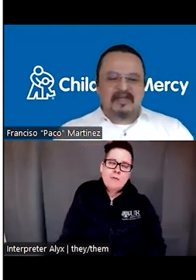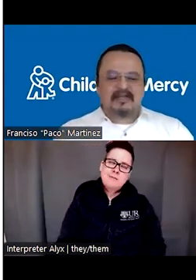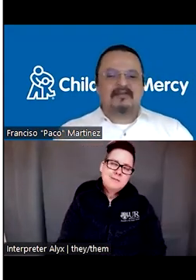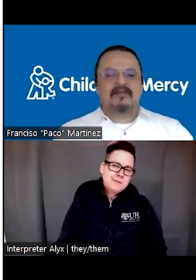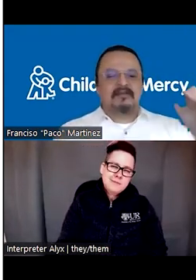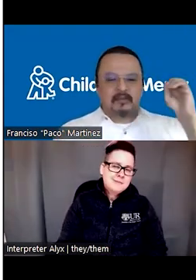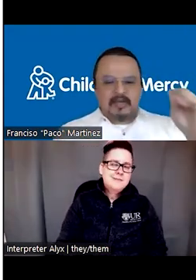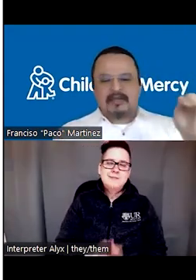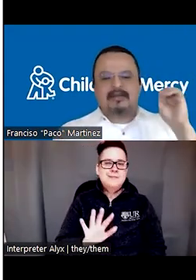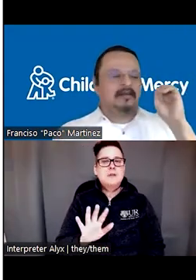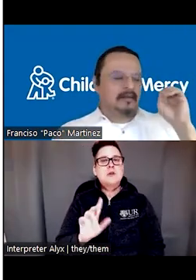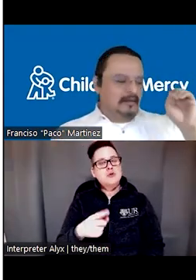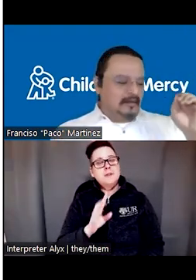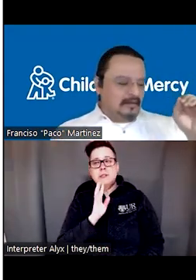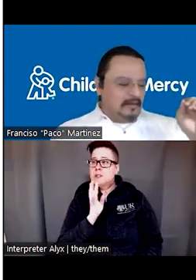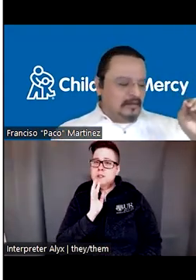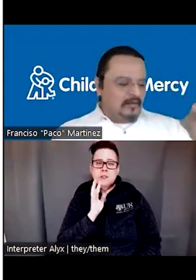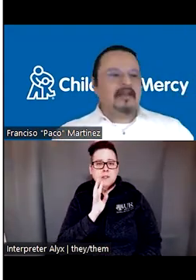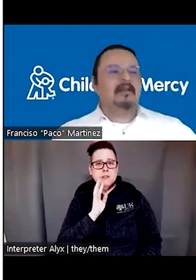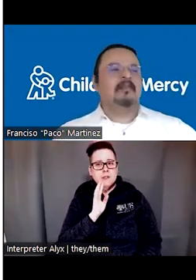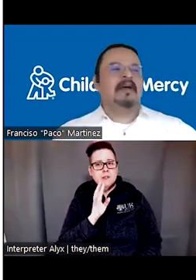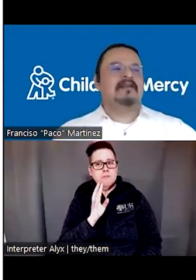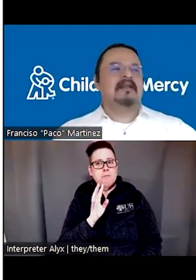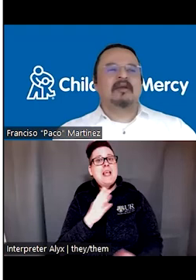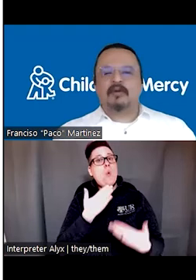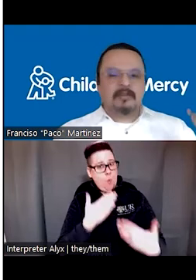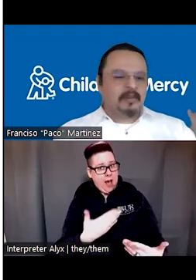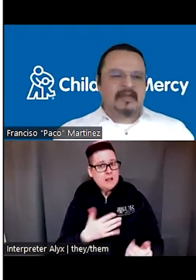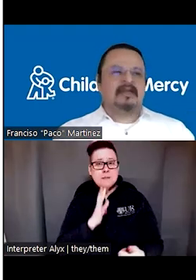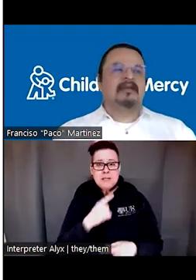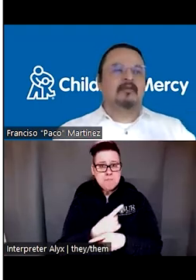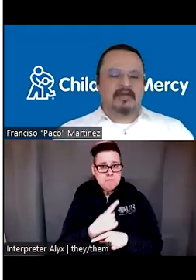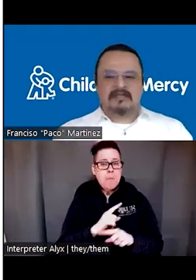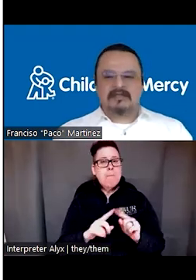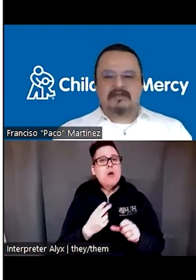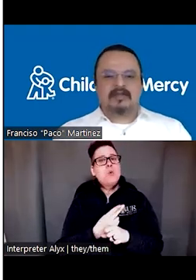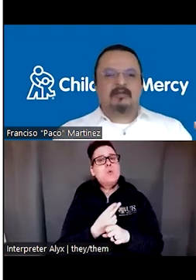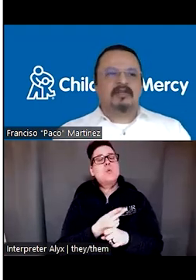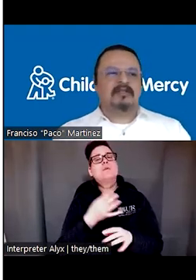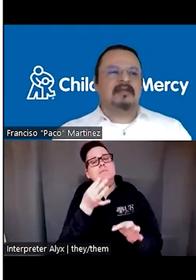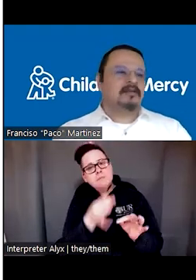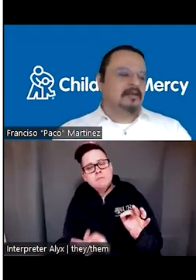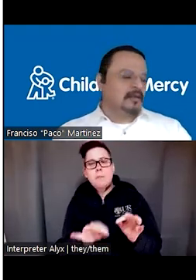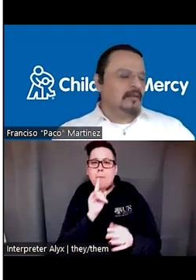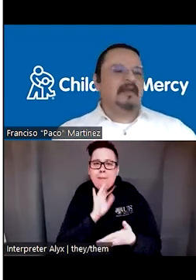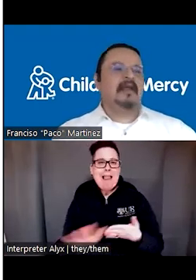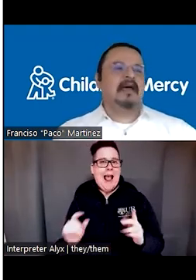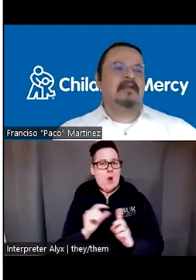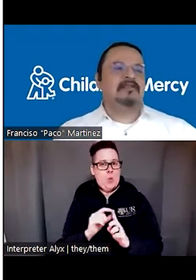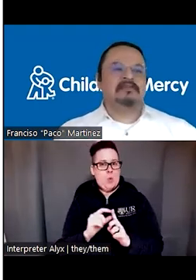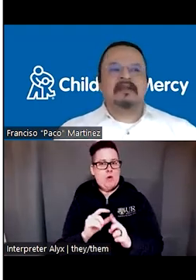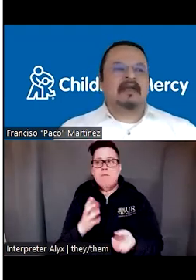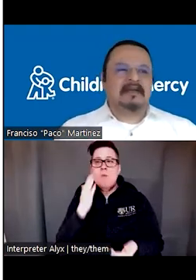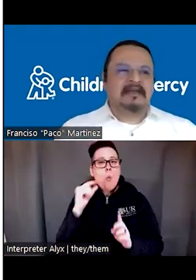it's none of that. It's speak well, but with plain words, with words that even,